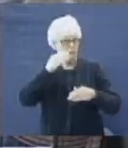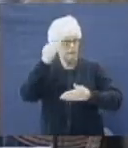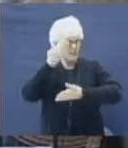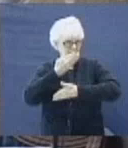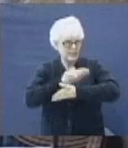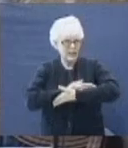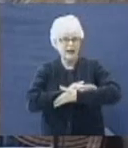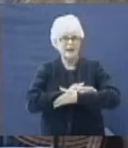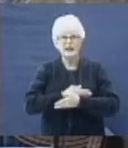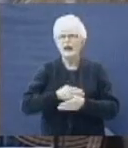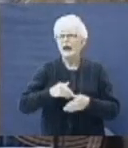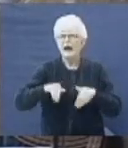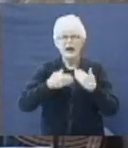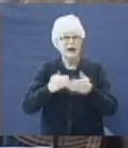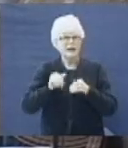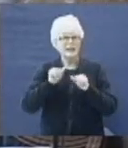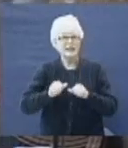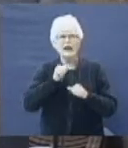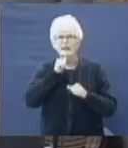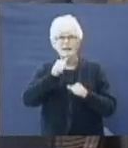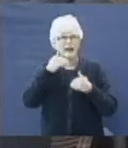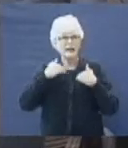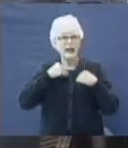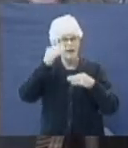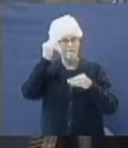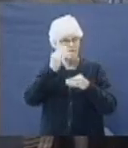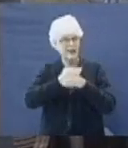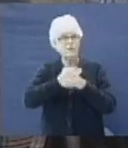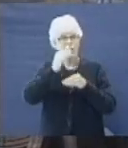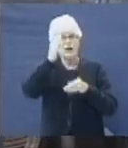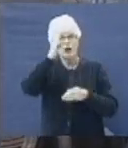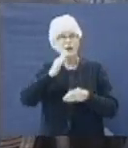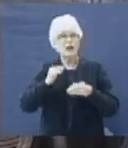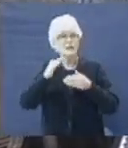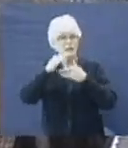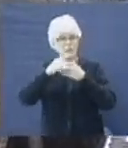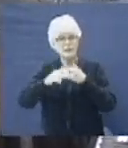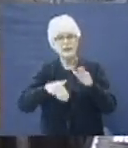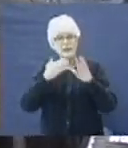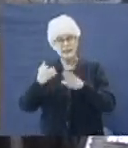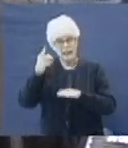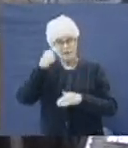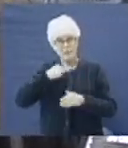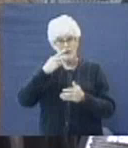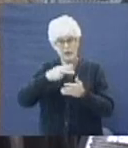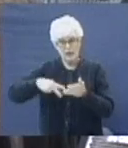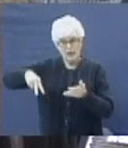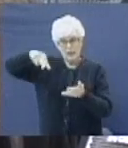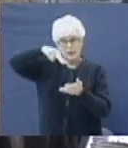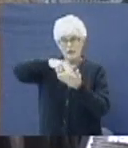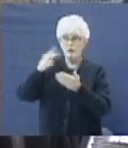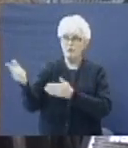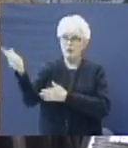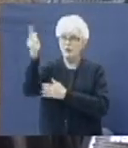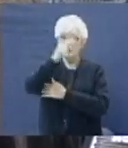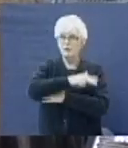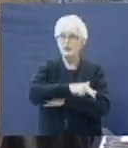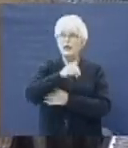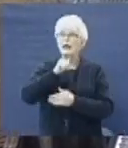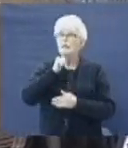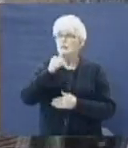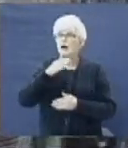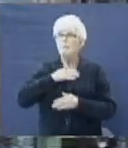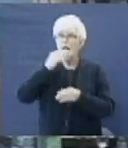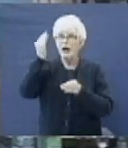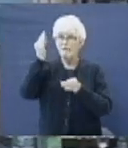faith in a God that would bleed and die for me and get up on the third day? It's not my faith